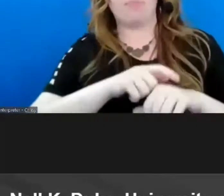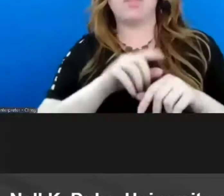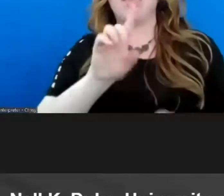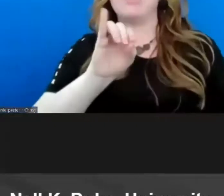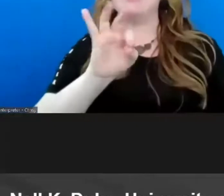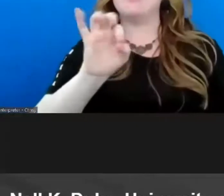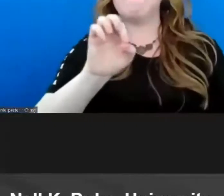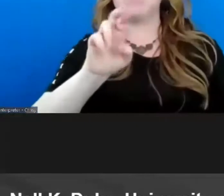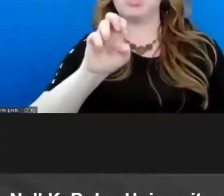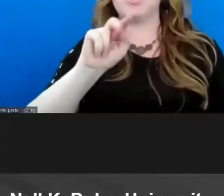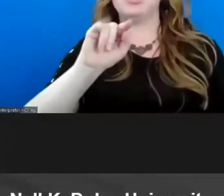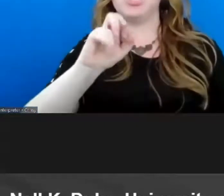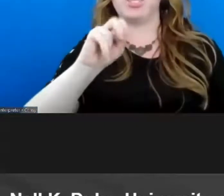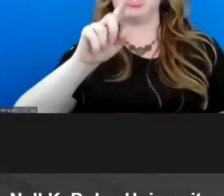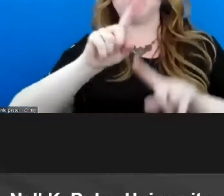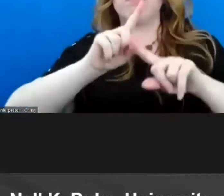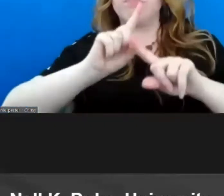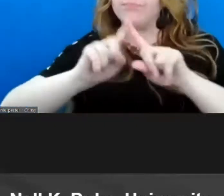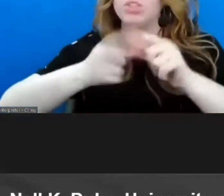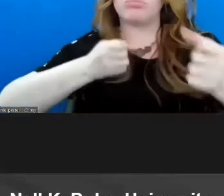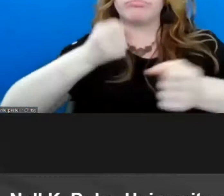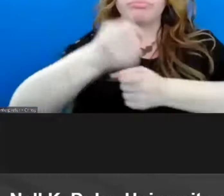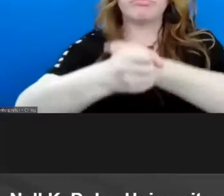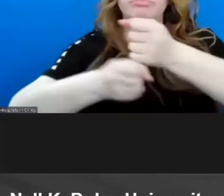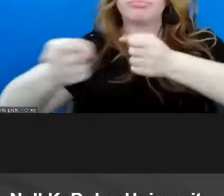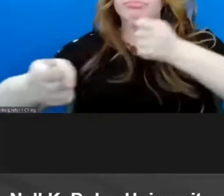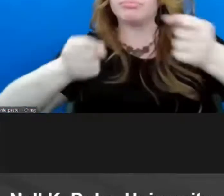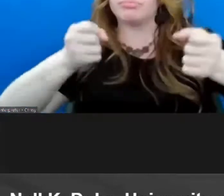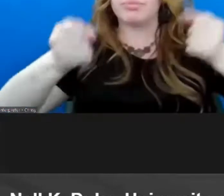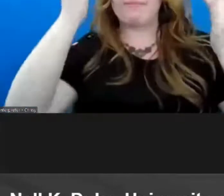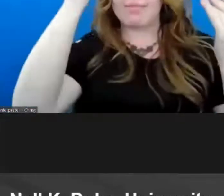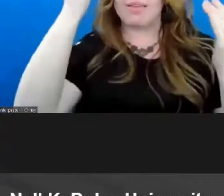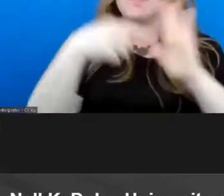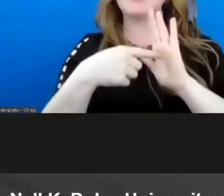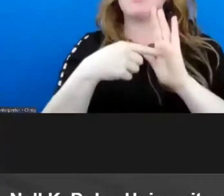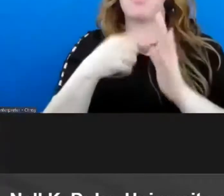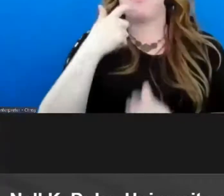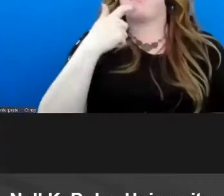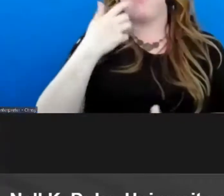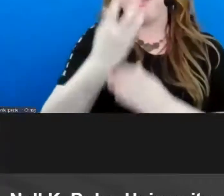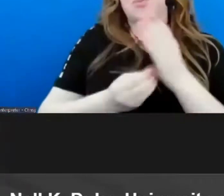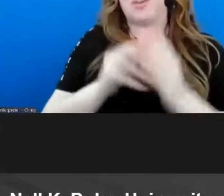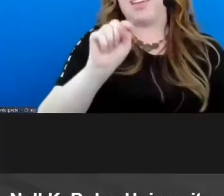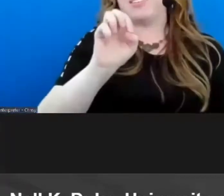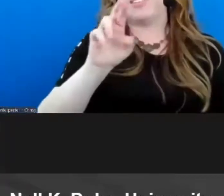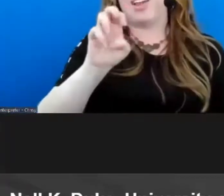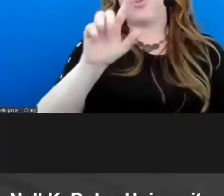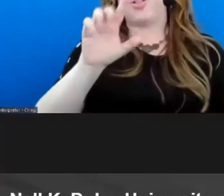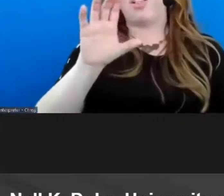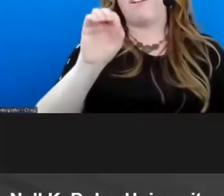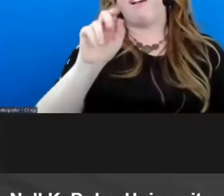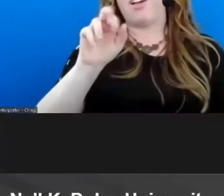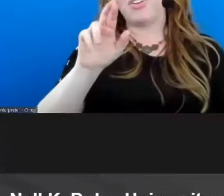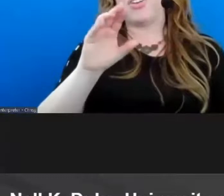really needs to be considered so if we think for example of of the wonderful late carol connor and colleagues research she